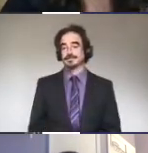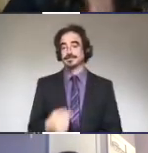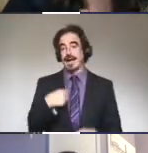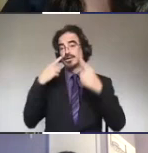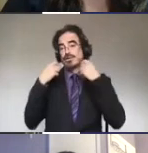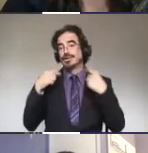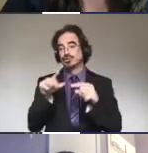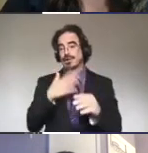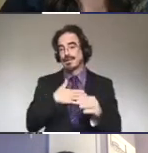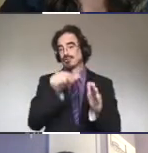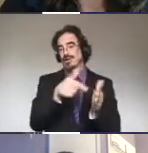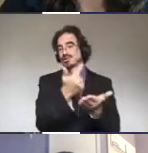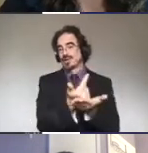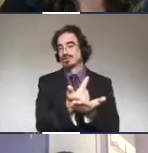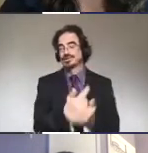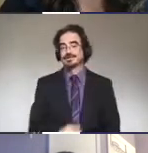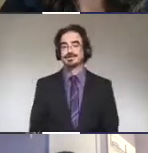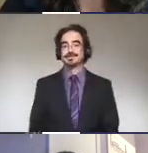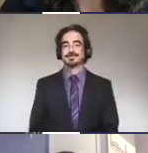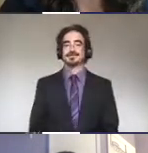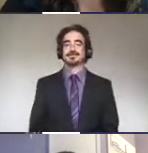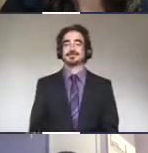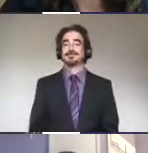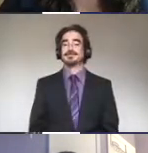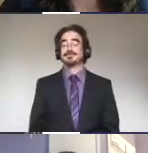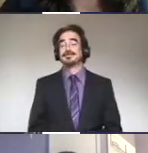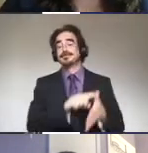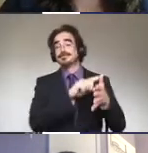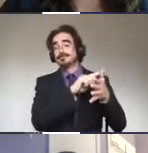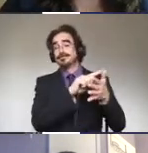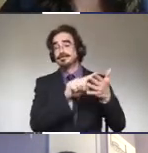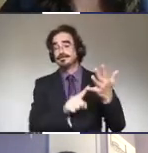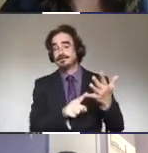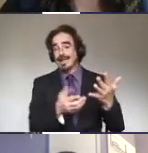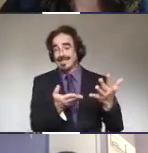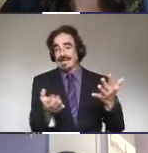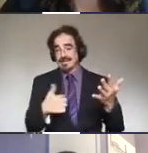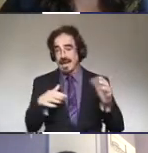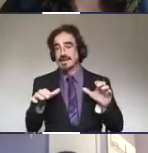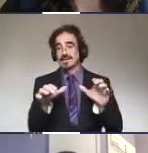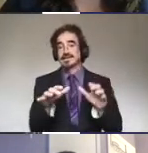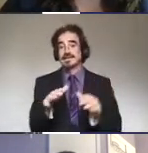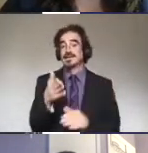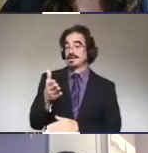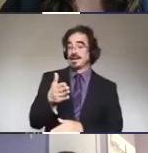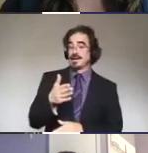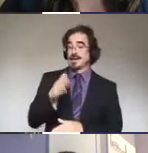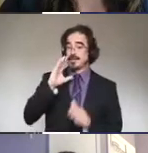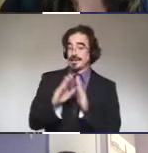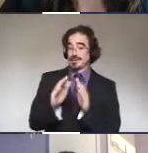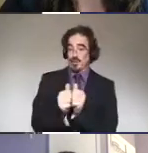So these are some of the things that I did during veterinary school. And that is a picture of me with my hearing dog then.